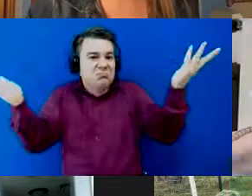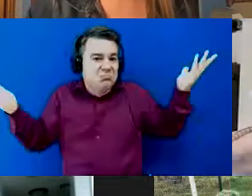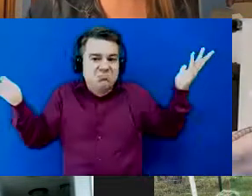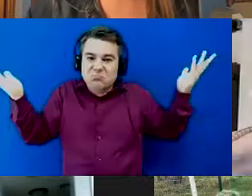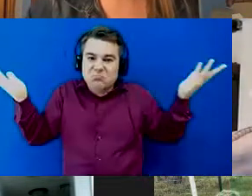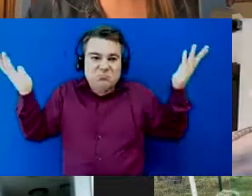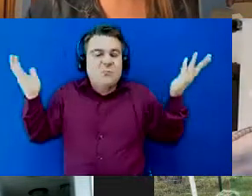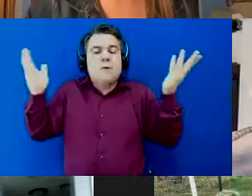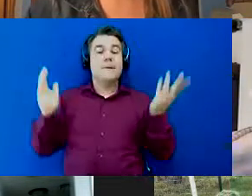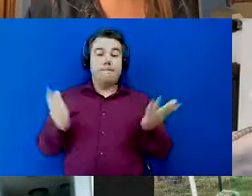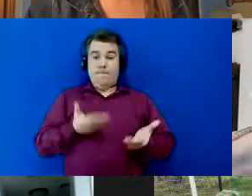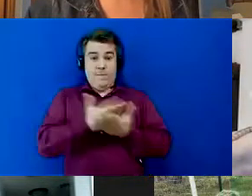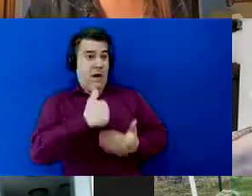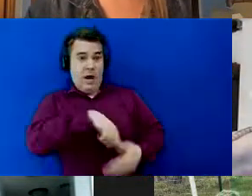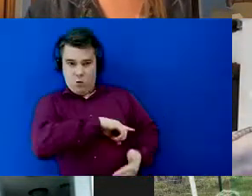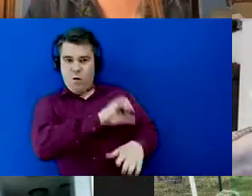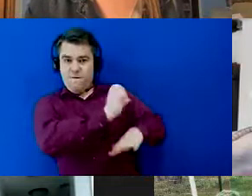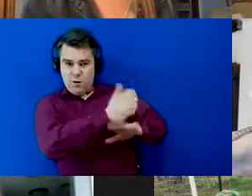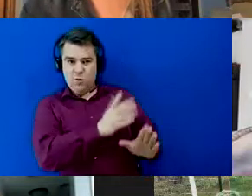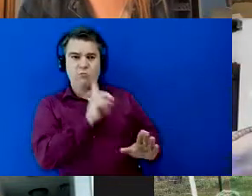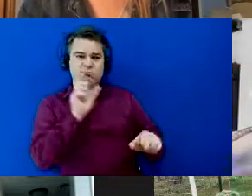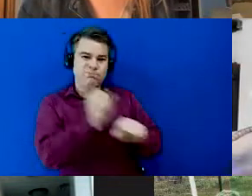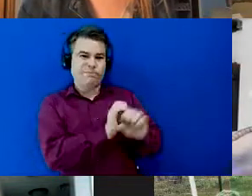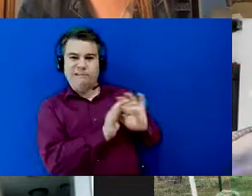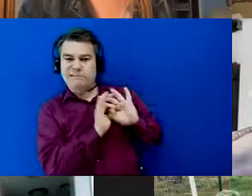that our founders are this connected is awesome